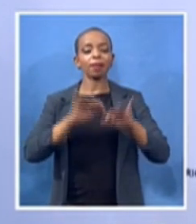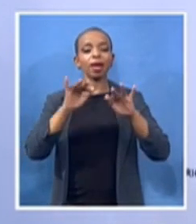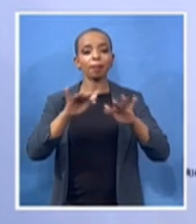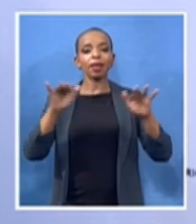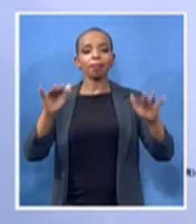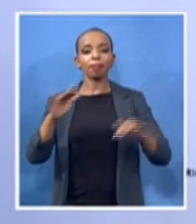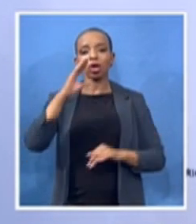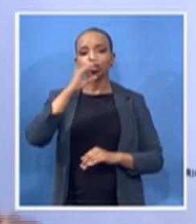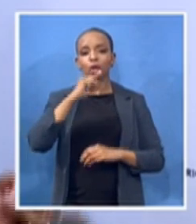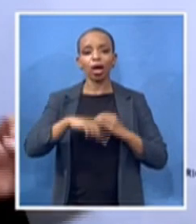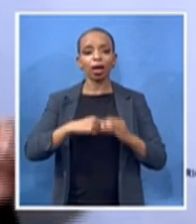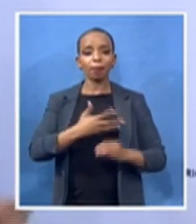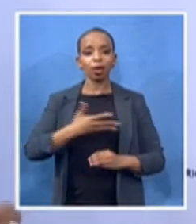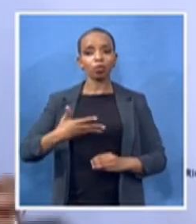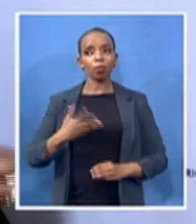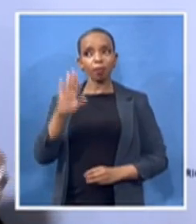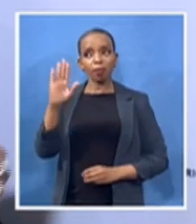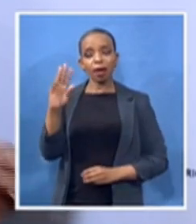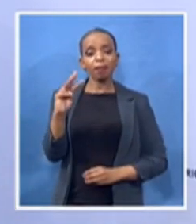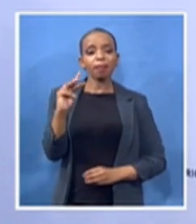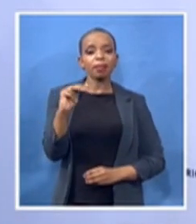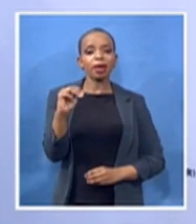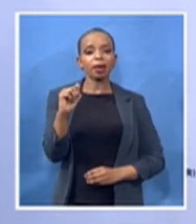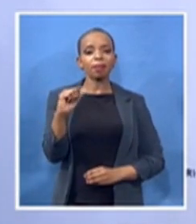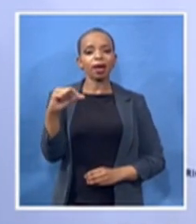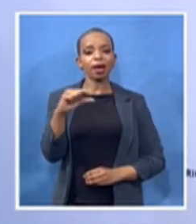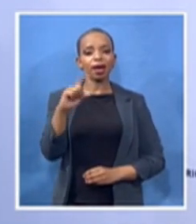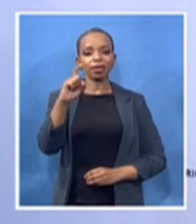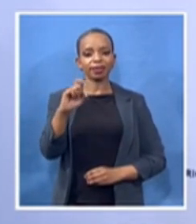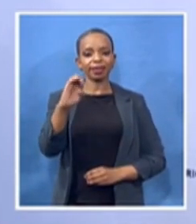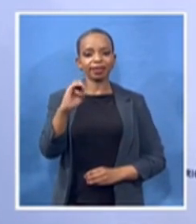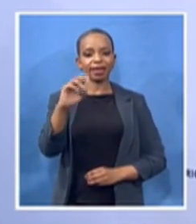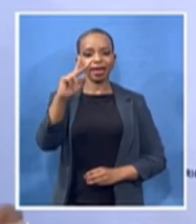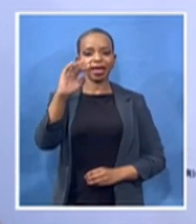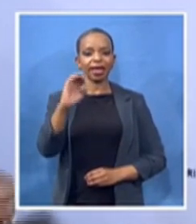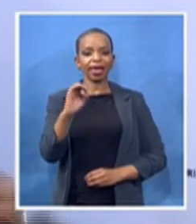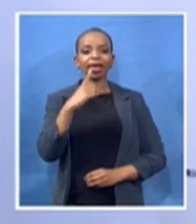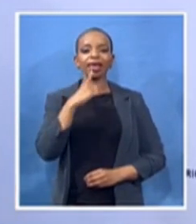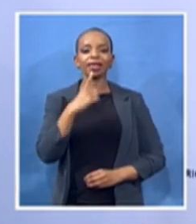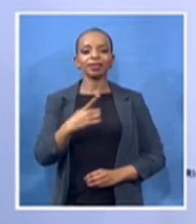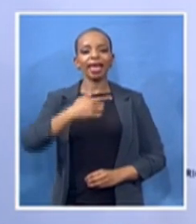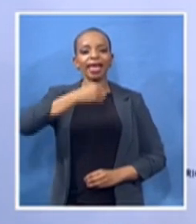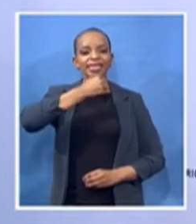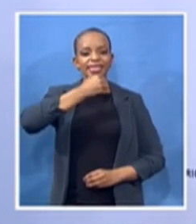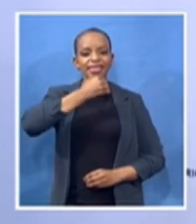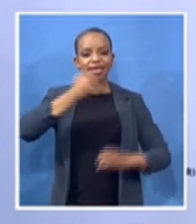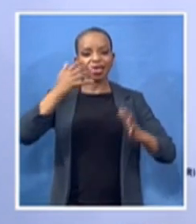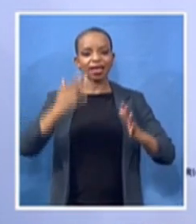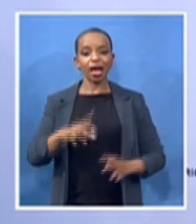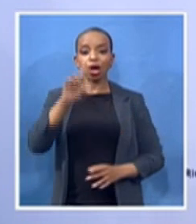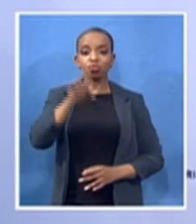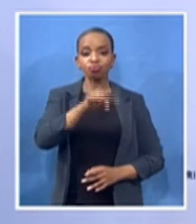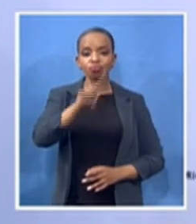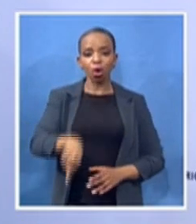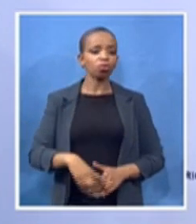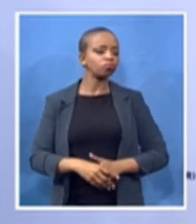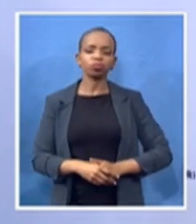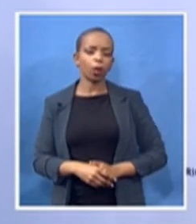But when Charlotte was a singer, there are outstanding things she did.